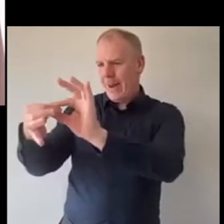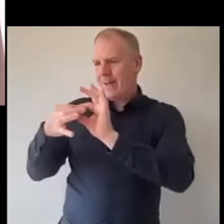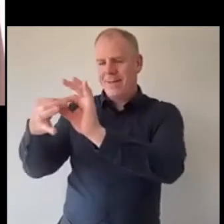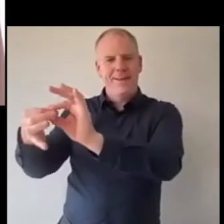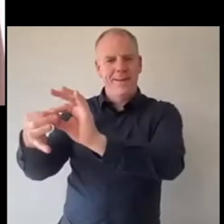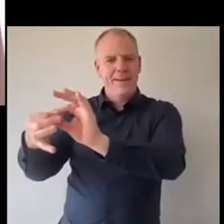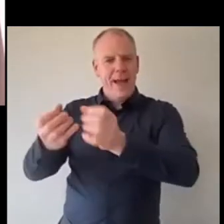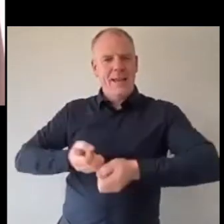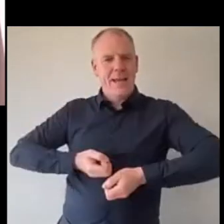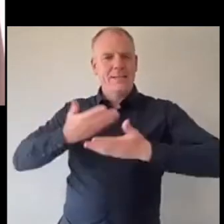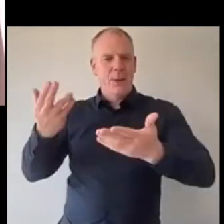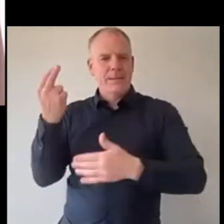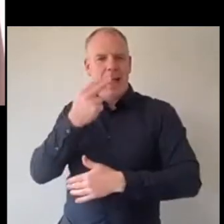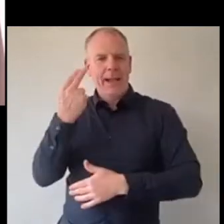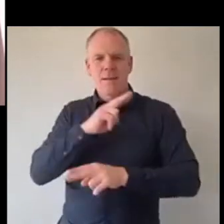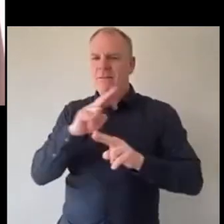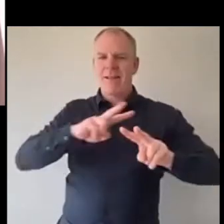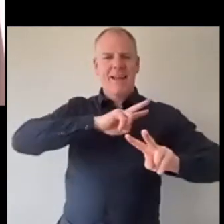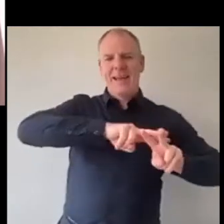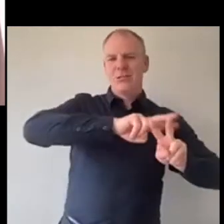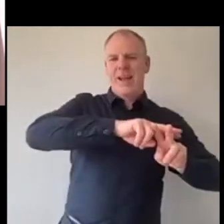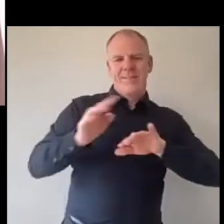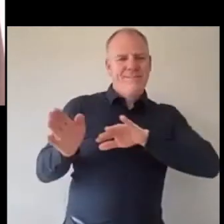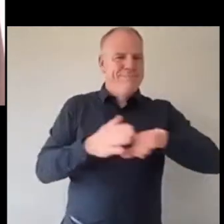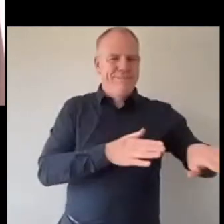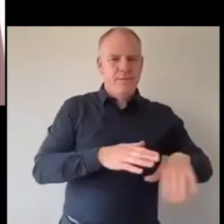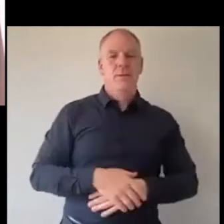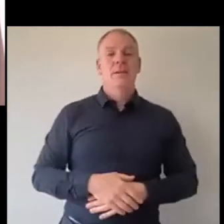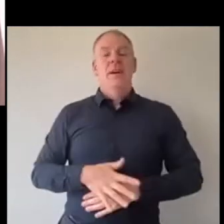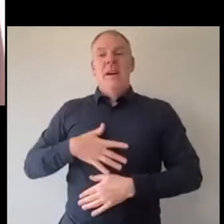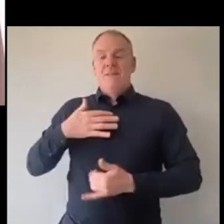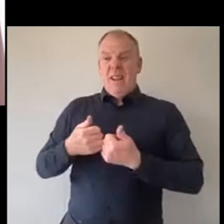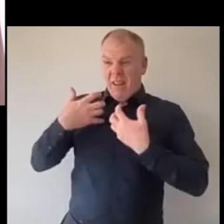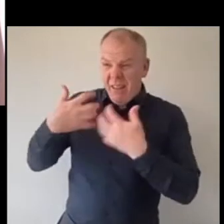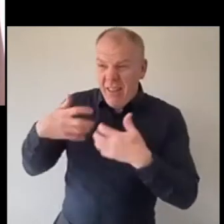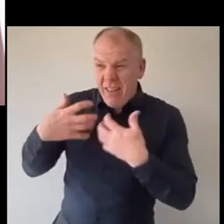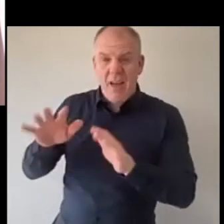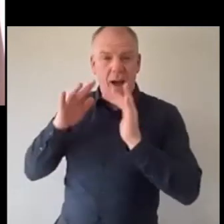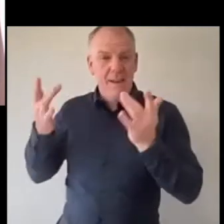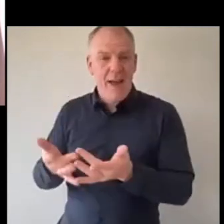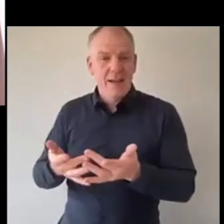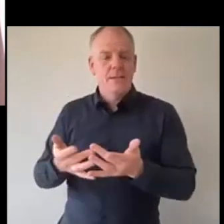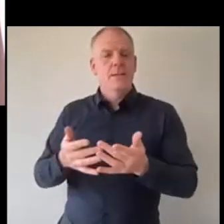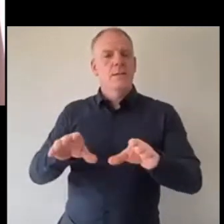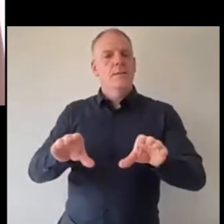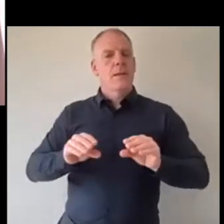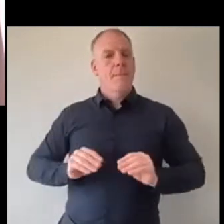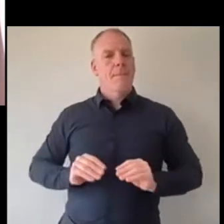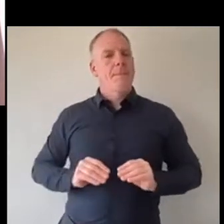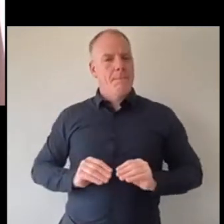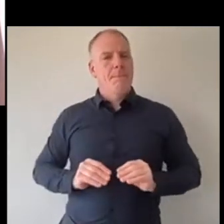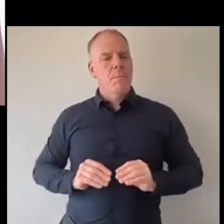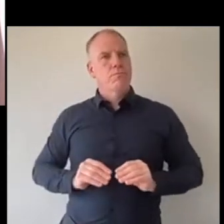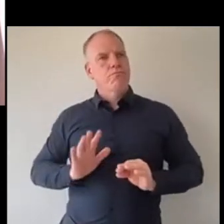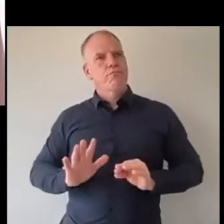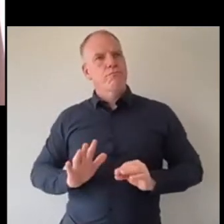kindness it's not a hashtag and the next time you feel you want to rip someone apart online take a moment take a breath and ask